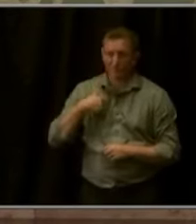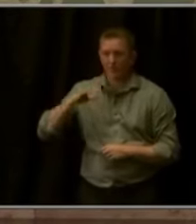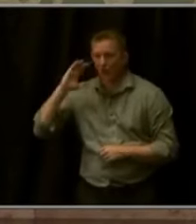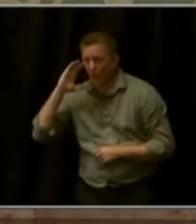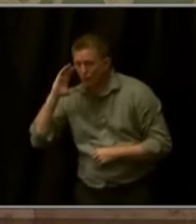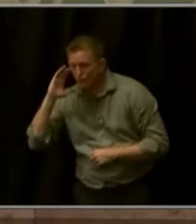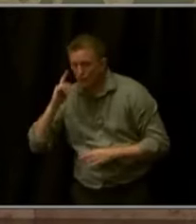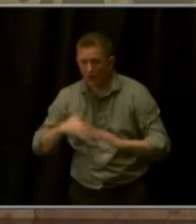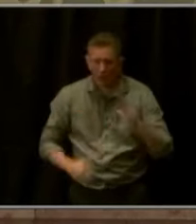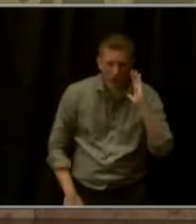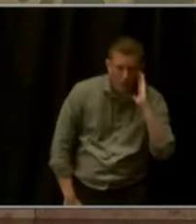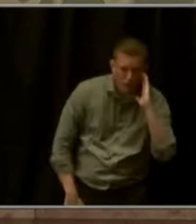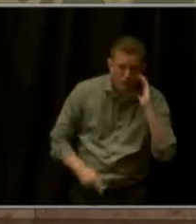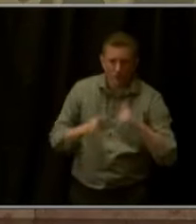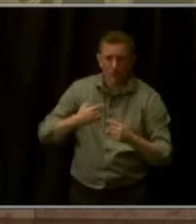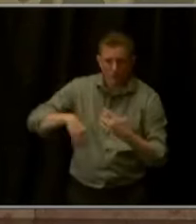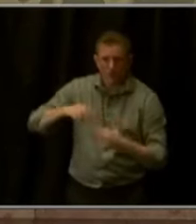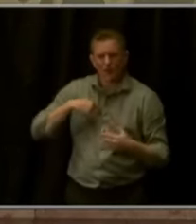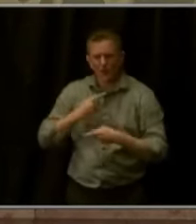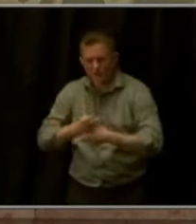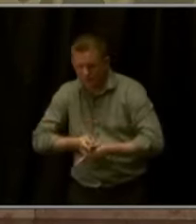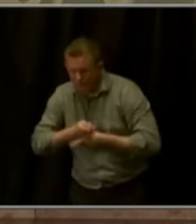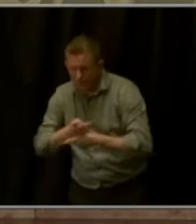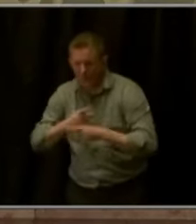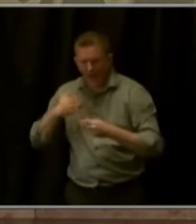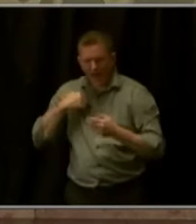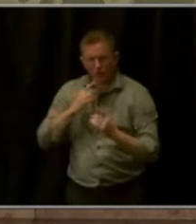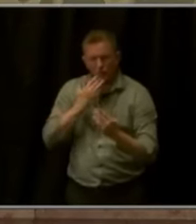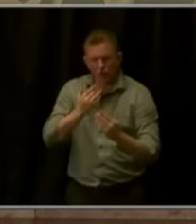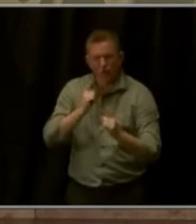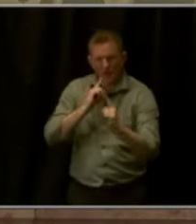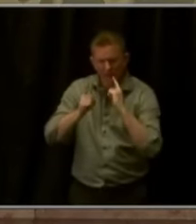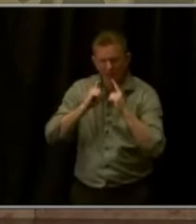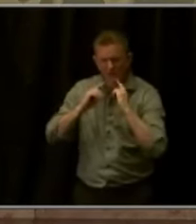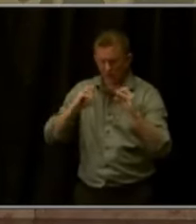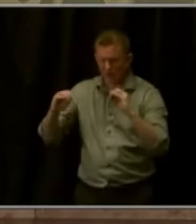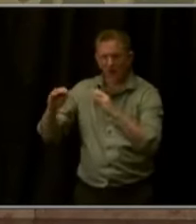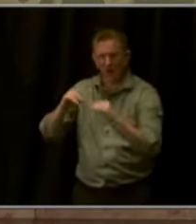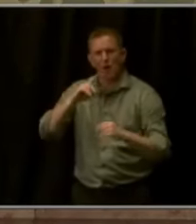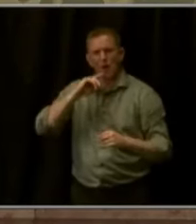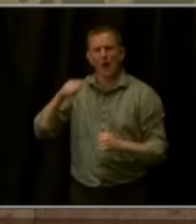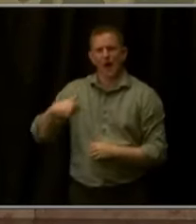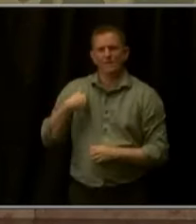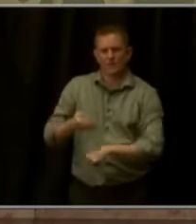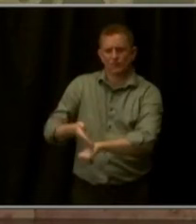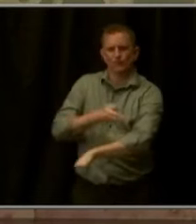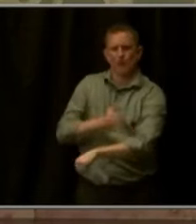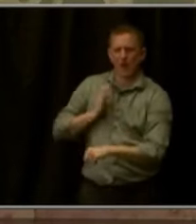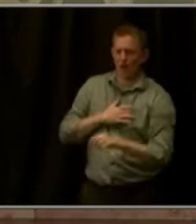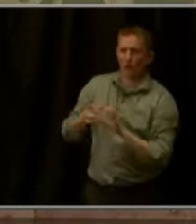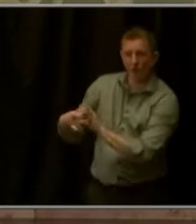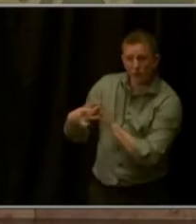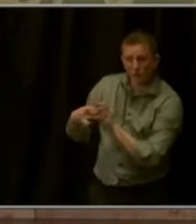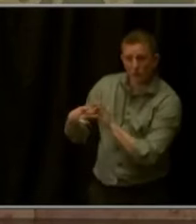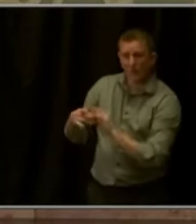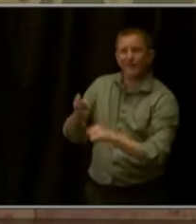thoughtful conversations can impact our relationships and create better policies for our state.